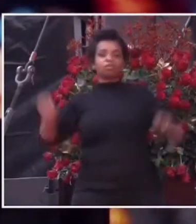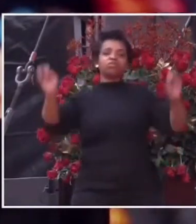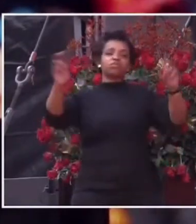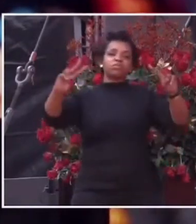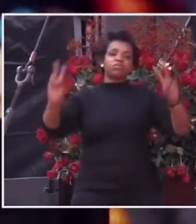Pile. you.